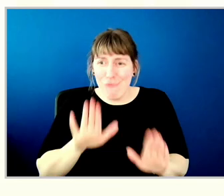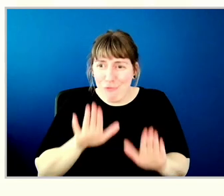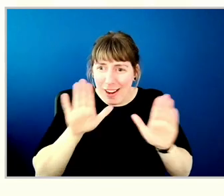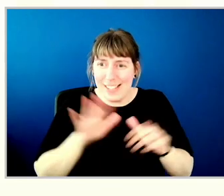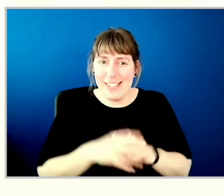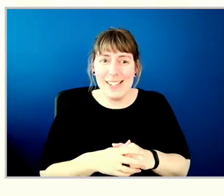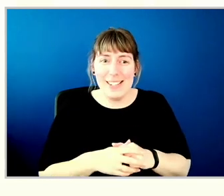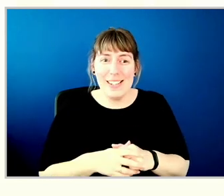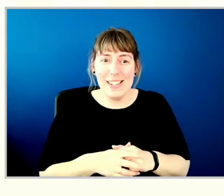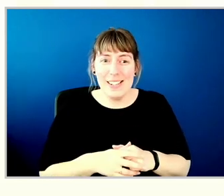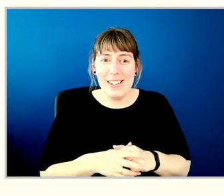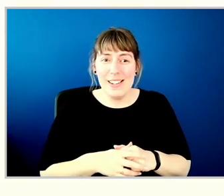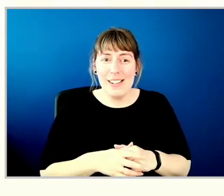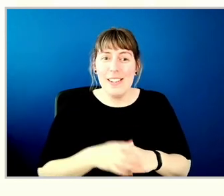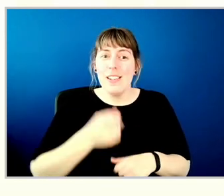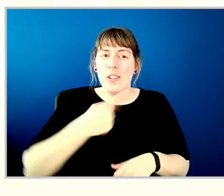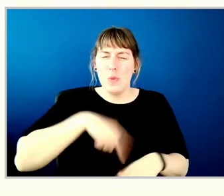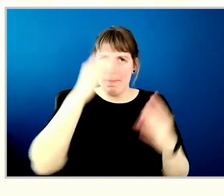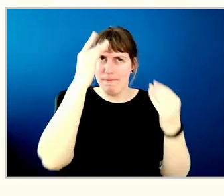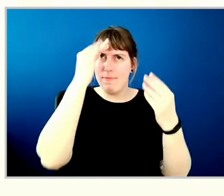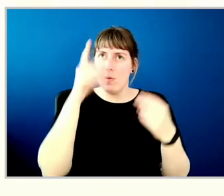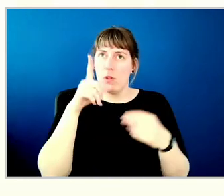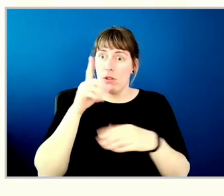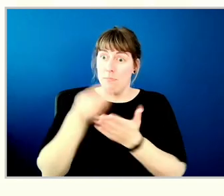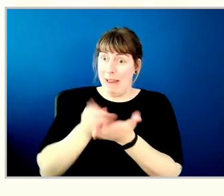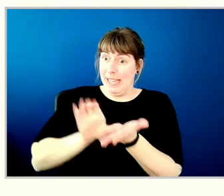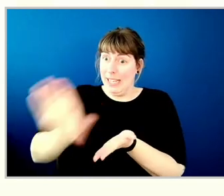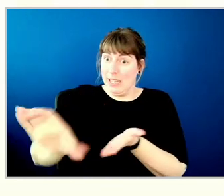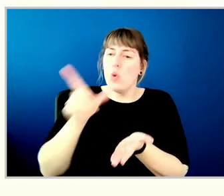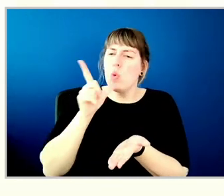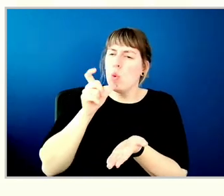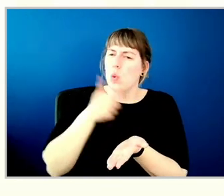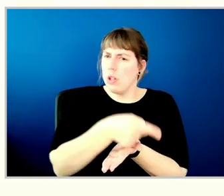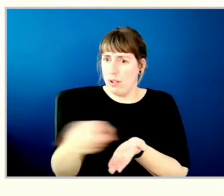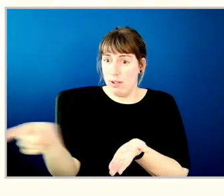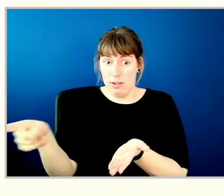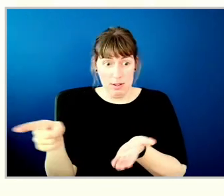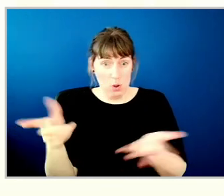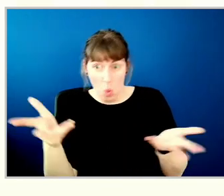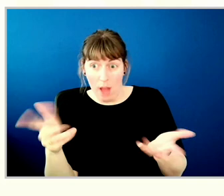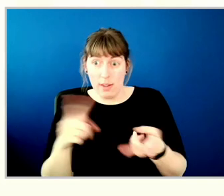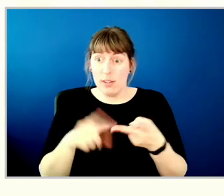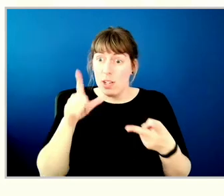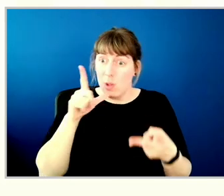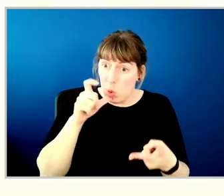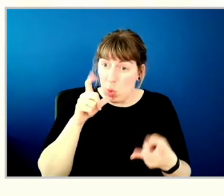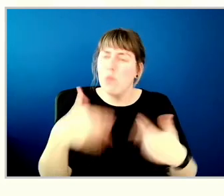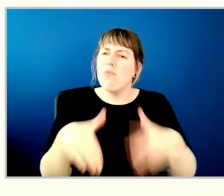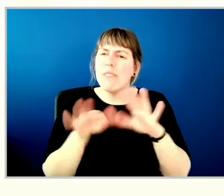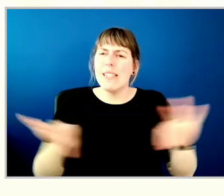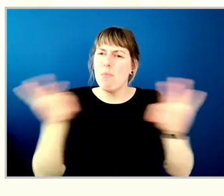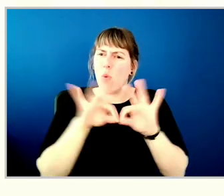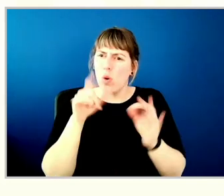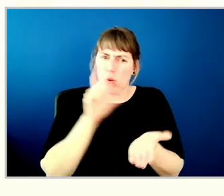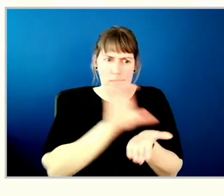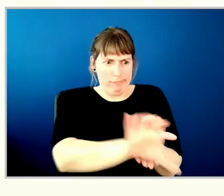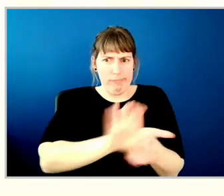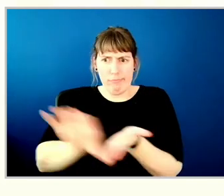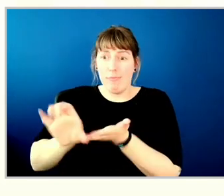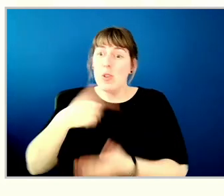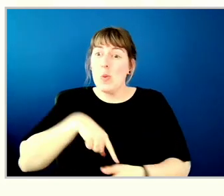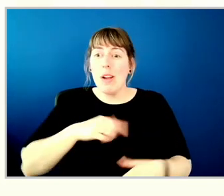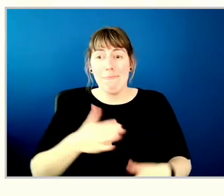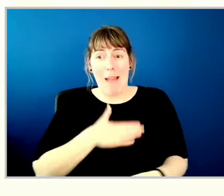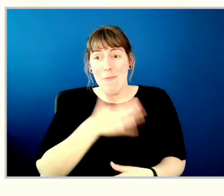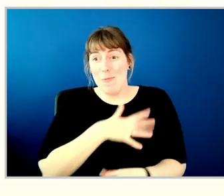who is getting financed. We know that what we finance and who we finance really matters. And so we're really delighted to be part of